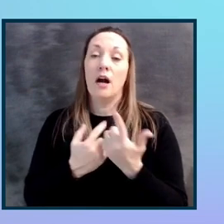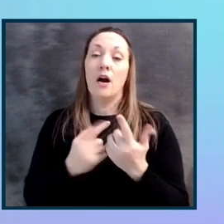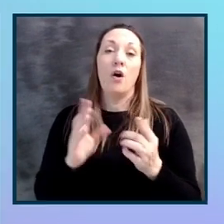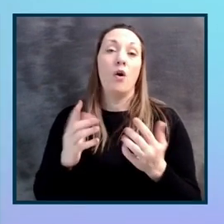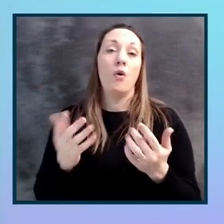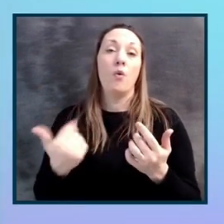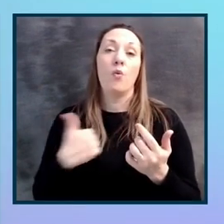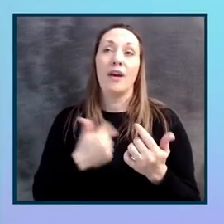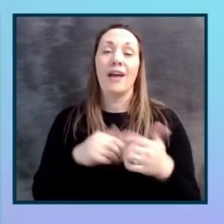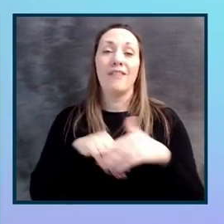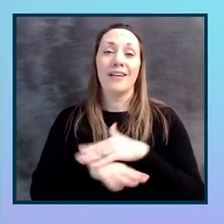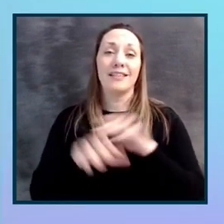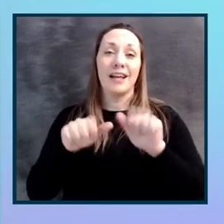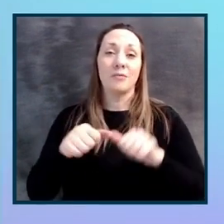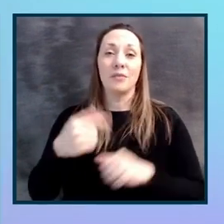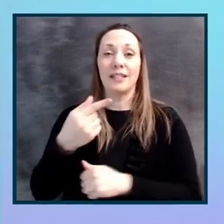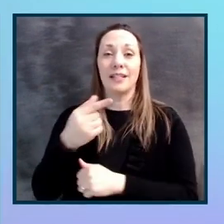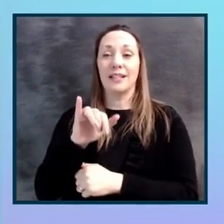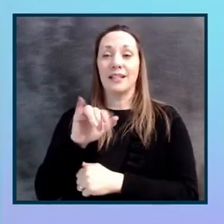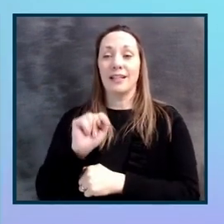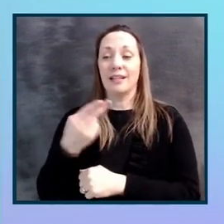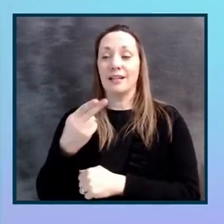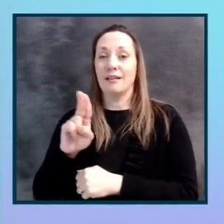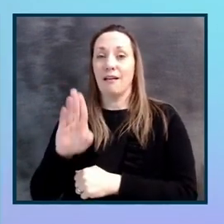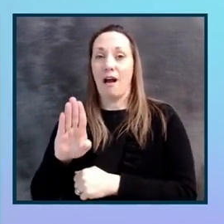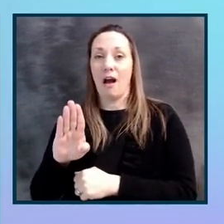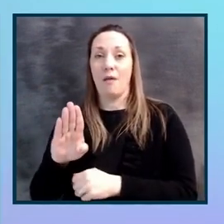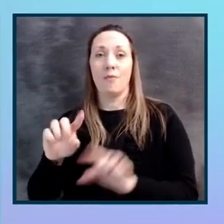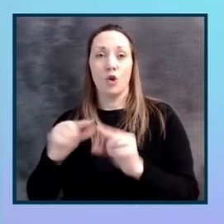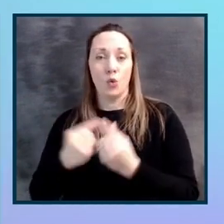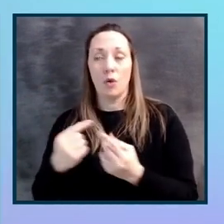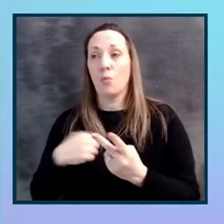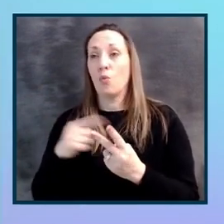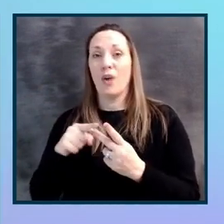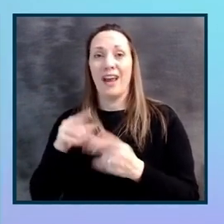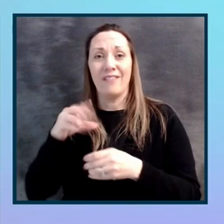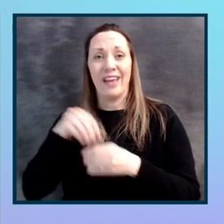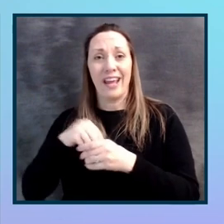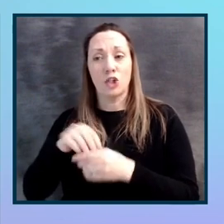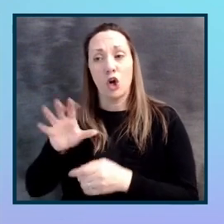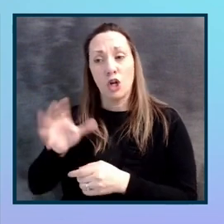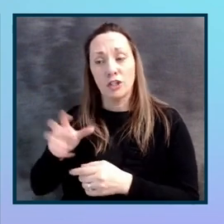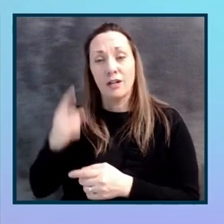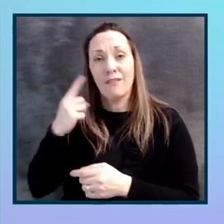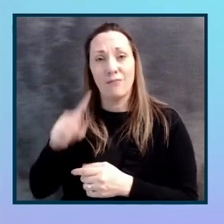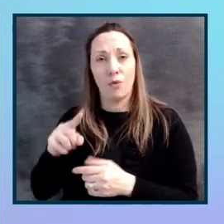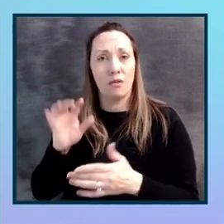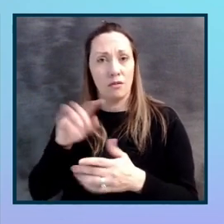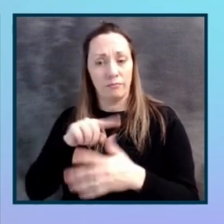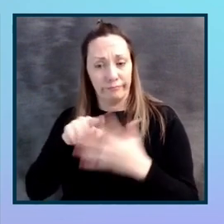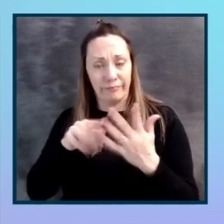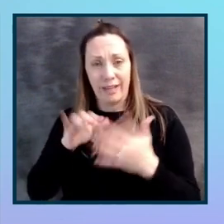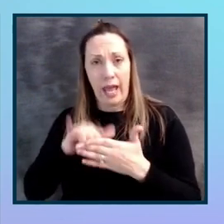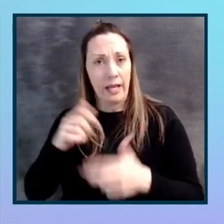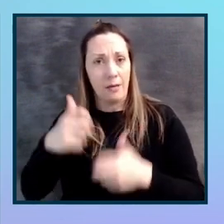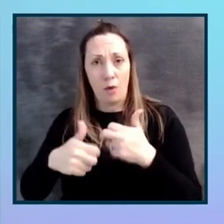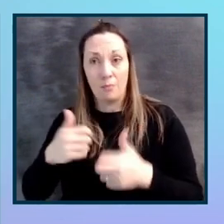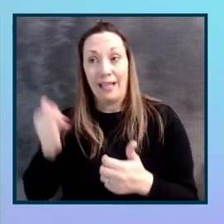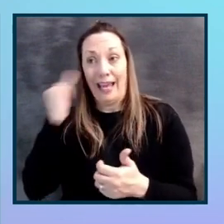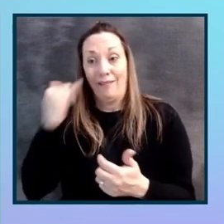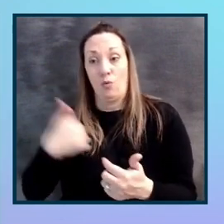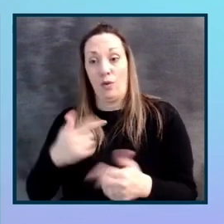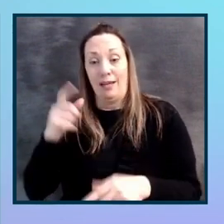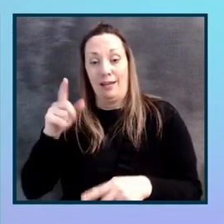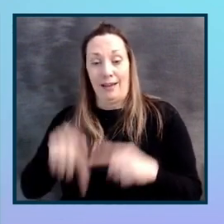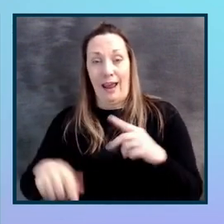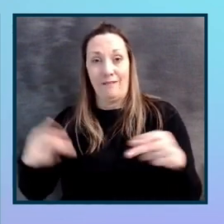have an accessibility GitHub group, we have internal channels specifically for Dev and QE, and then if we can't figure out the solution or the